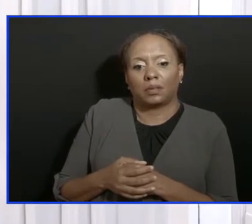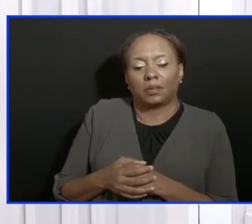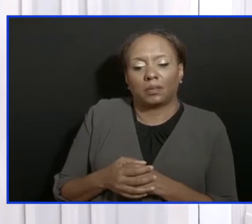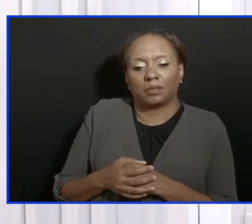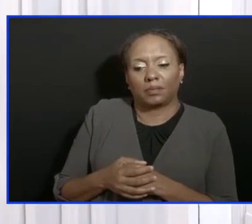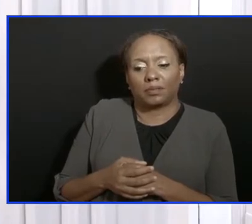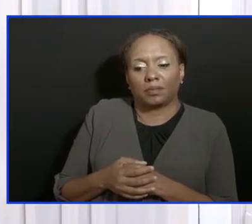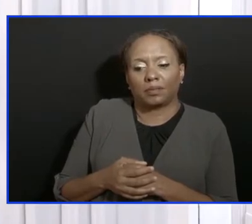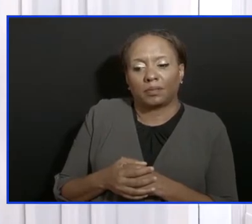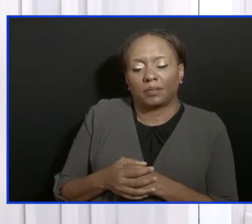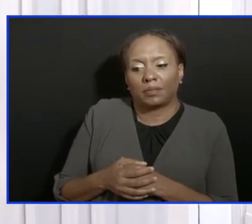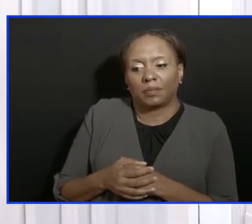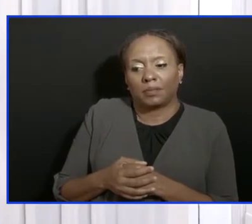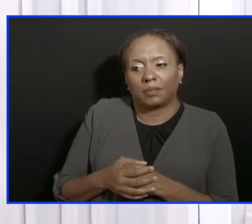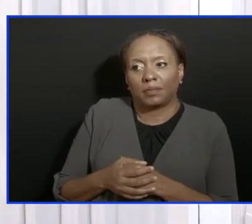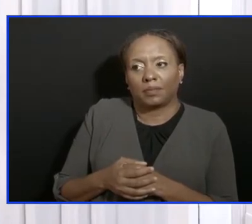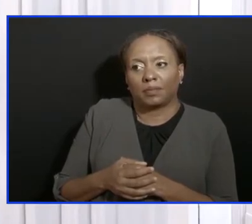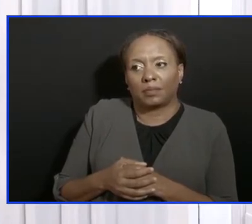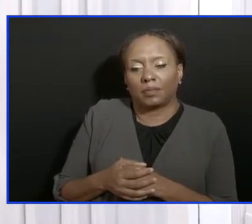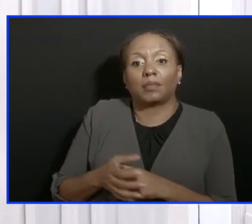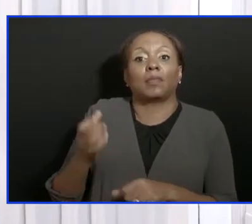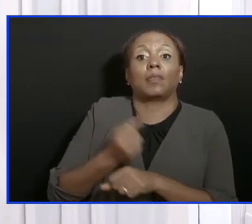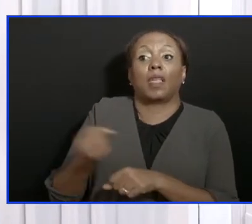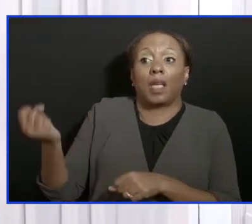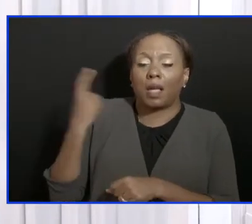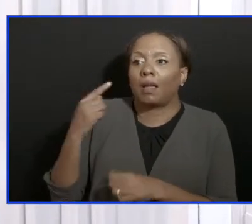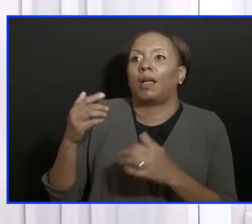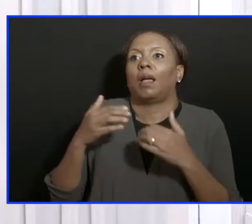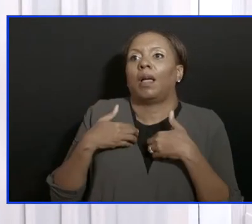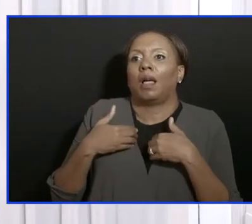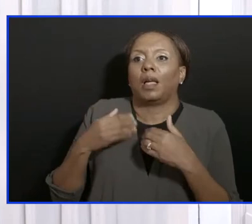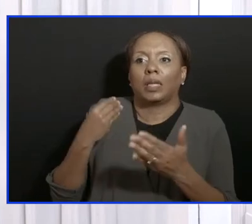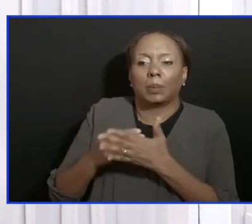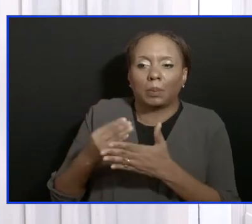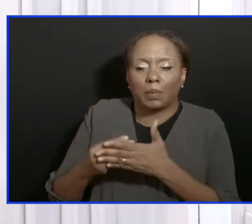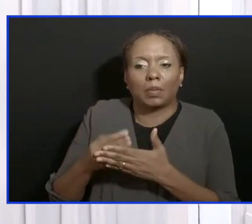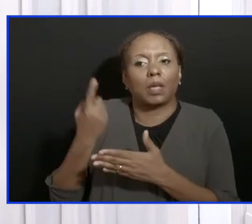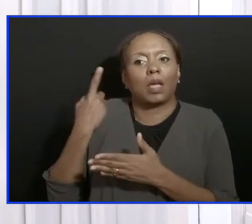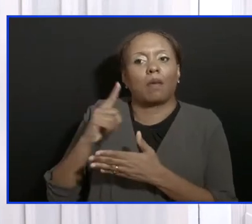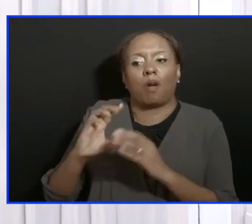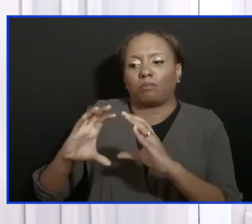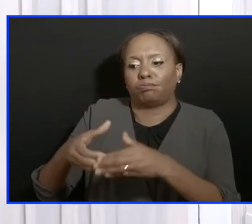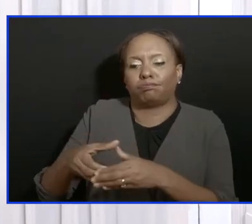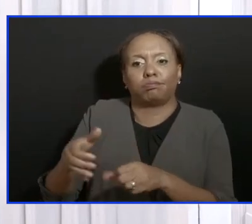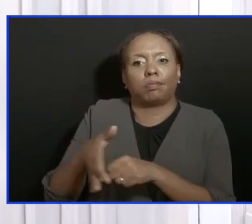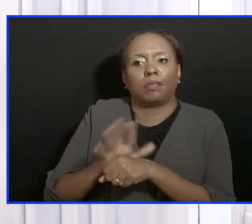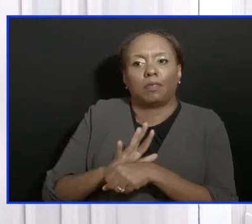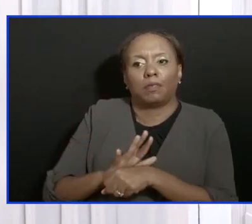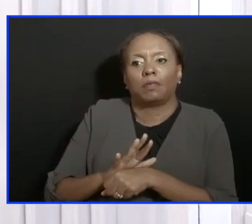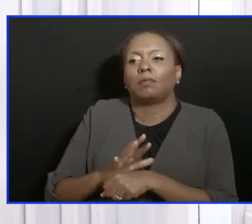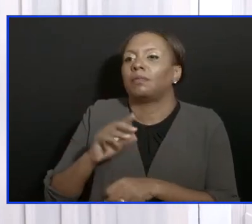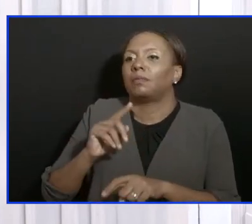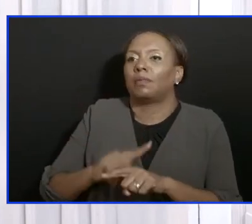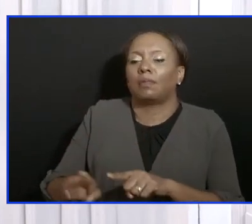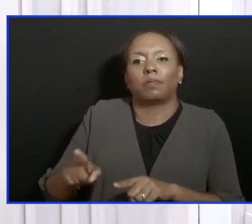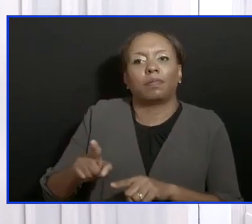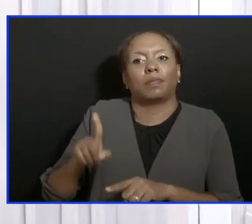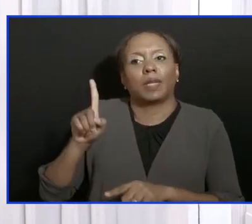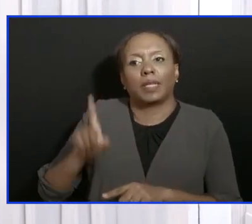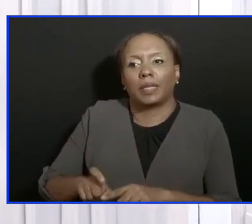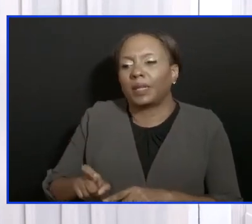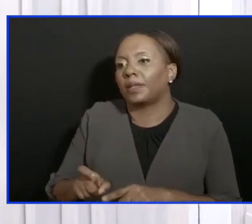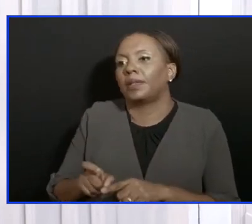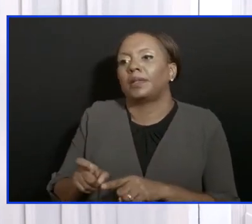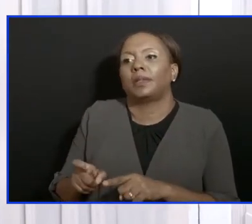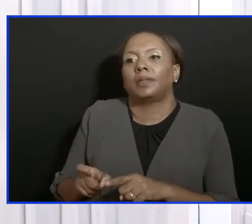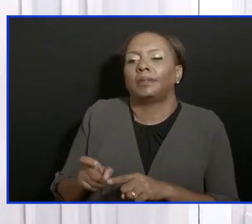surplus into a deficit, largely because of this. We will have to go to the House again for additional